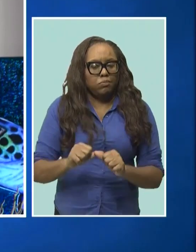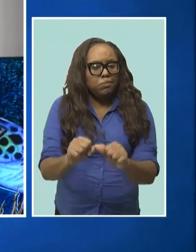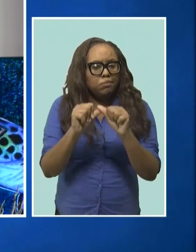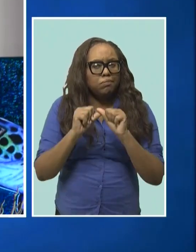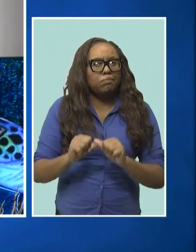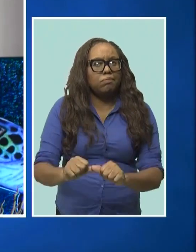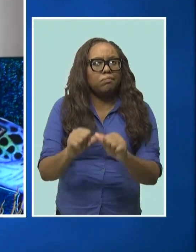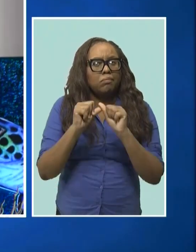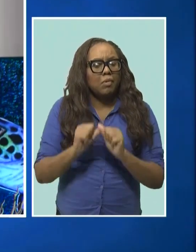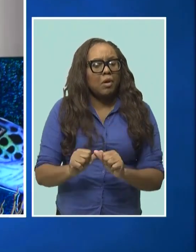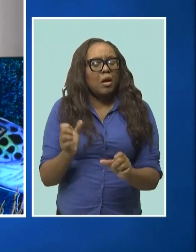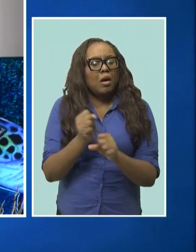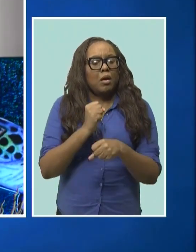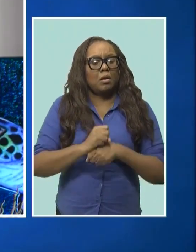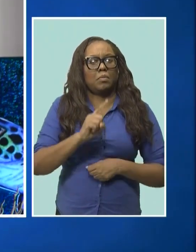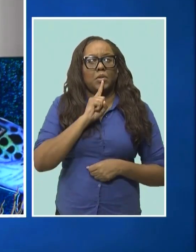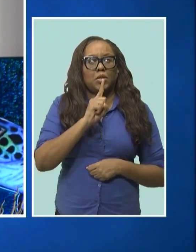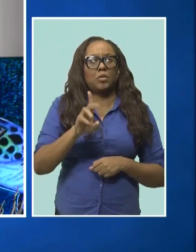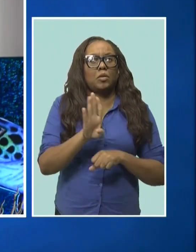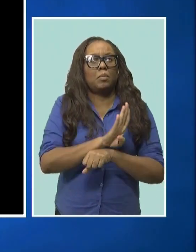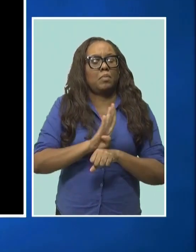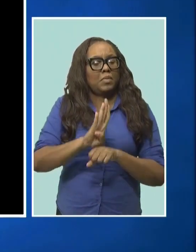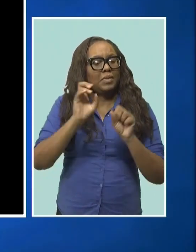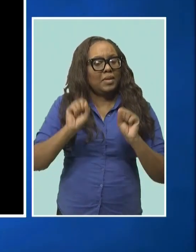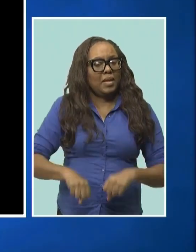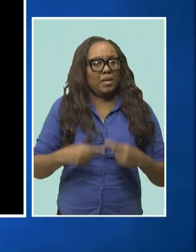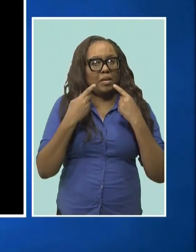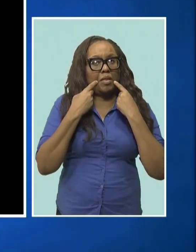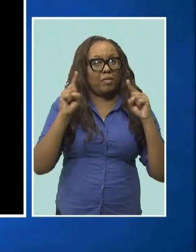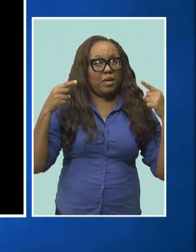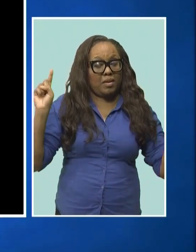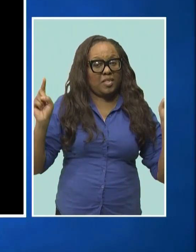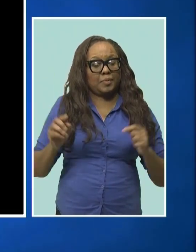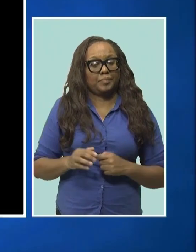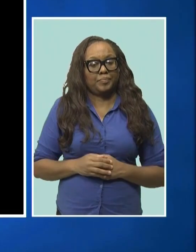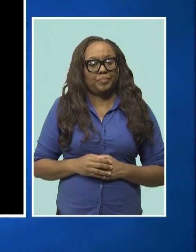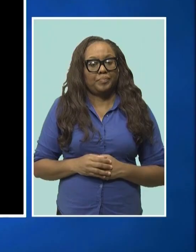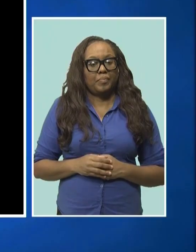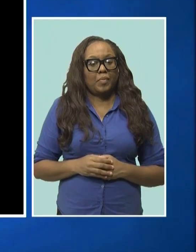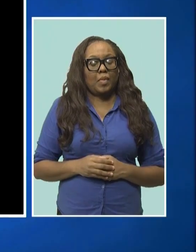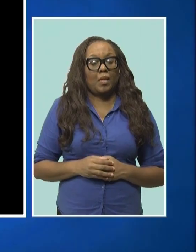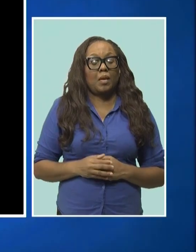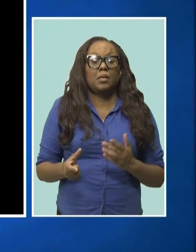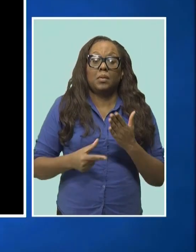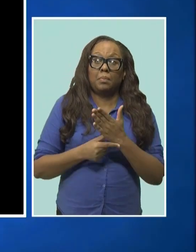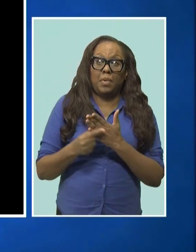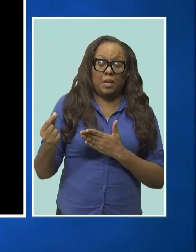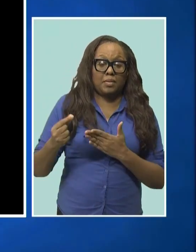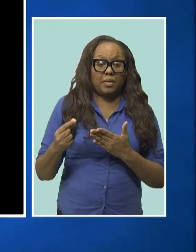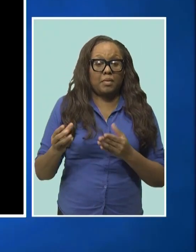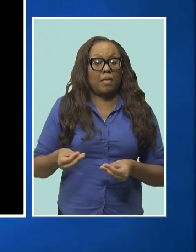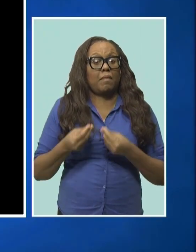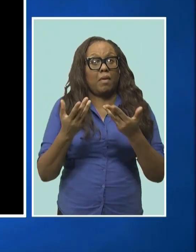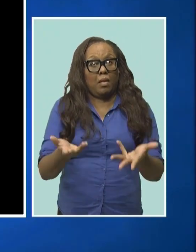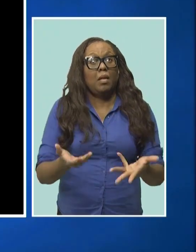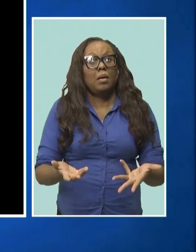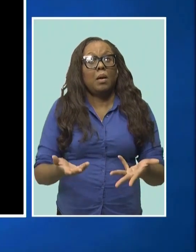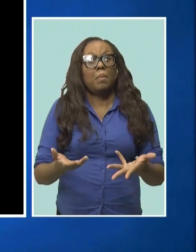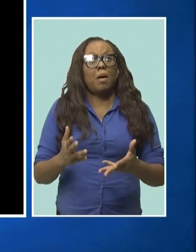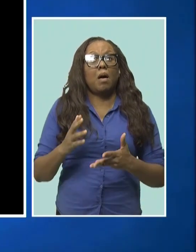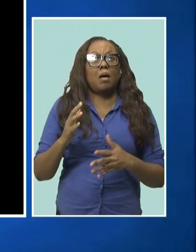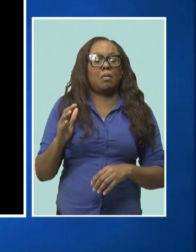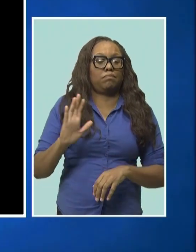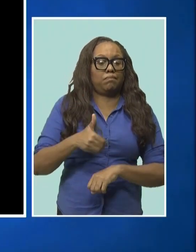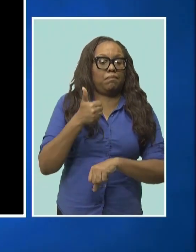where our island Barbados can thrive. Meanwhile, the YES magazine, which was available at the summit, was officially launched in